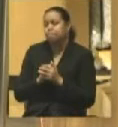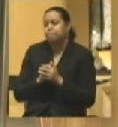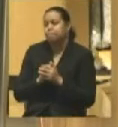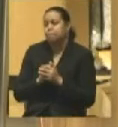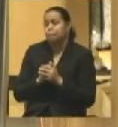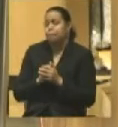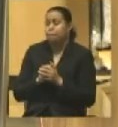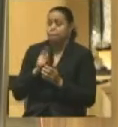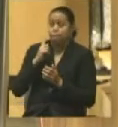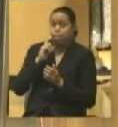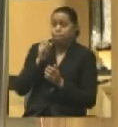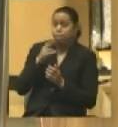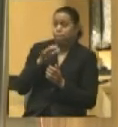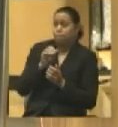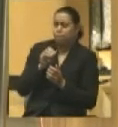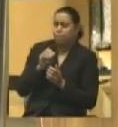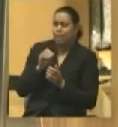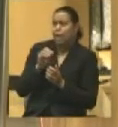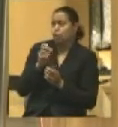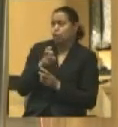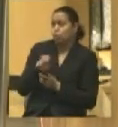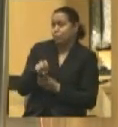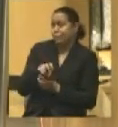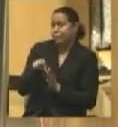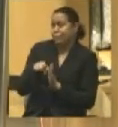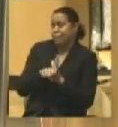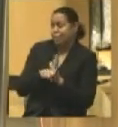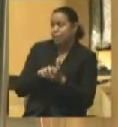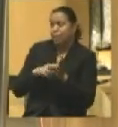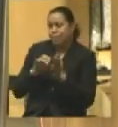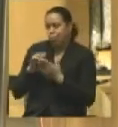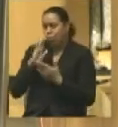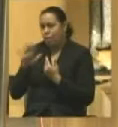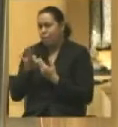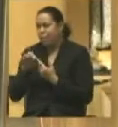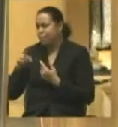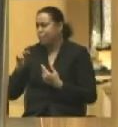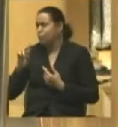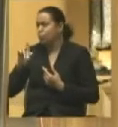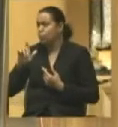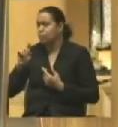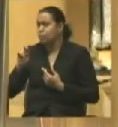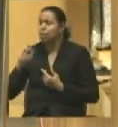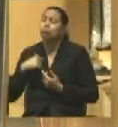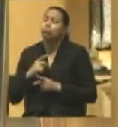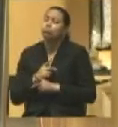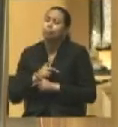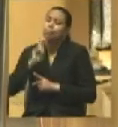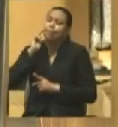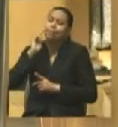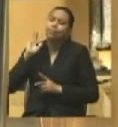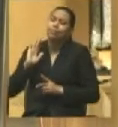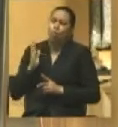fact that Ohio then as now was a swing state leads to Pendleton's nomination? So I'm just trying to figure out the politics of the